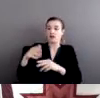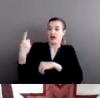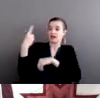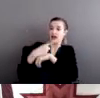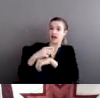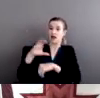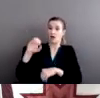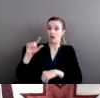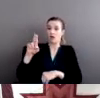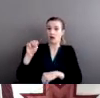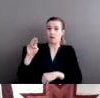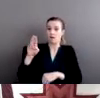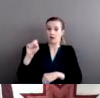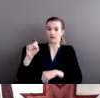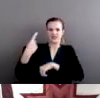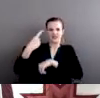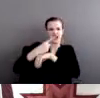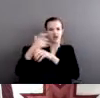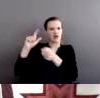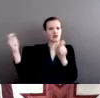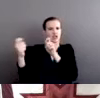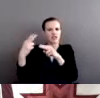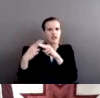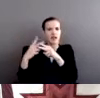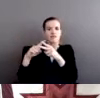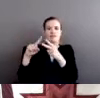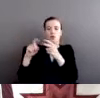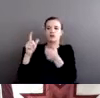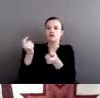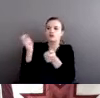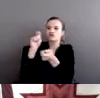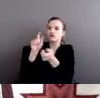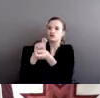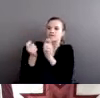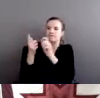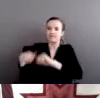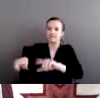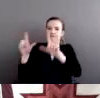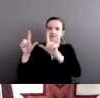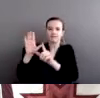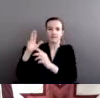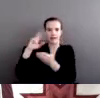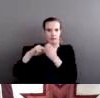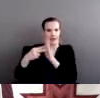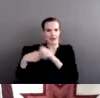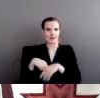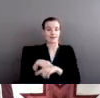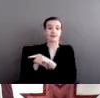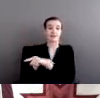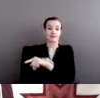Columbus Day. Columbus was a violent fellow. And so to the extent that we want to